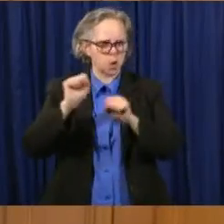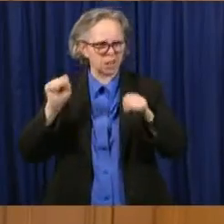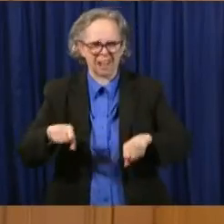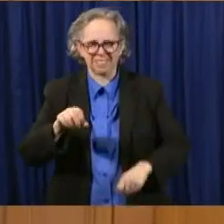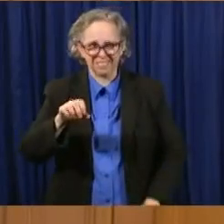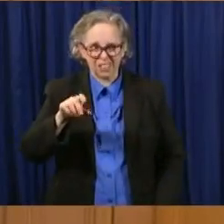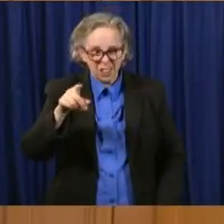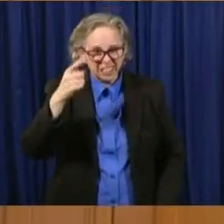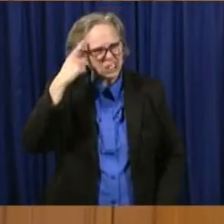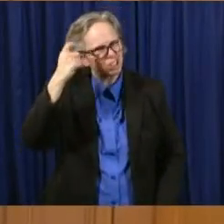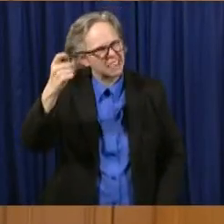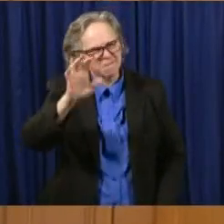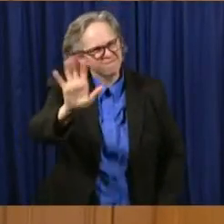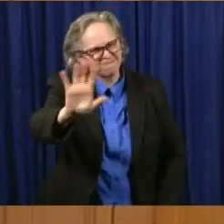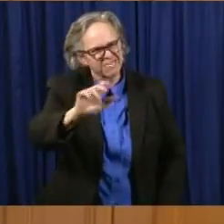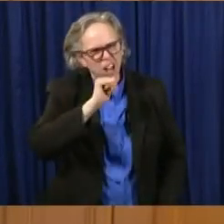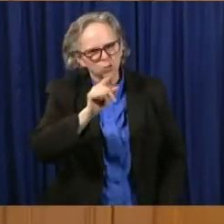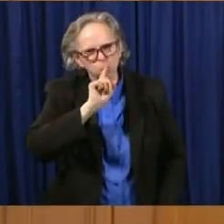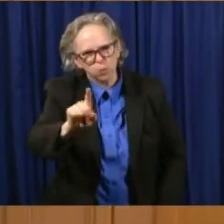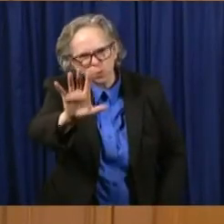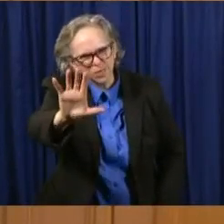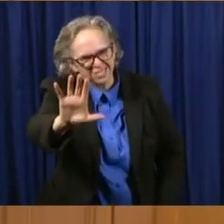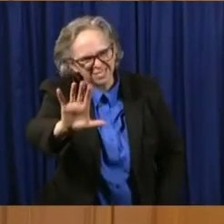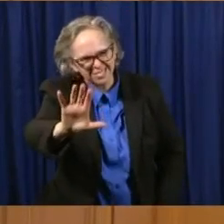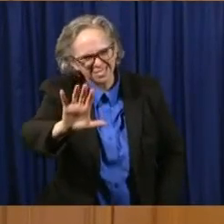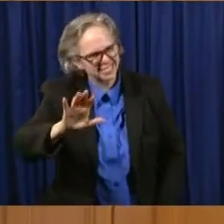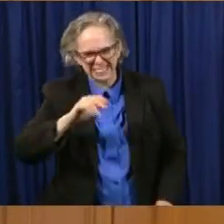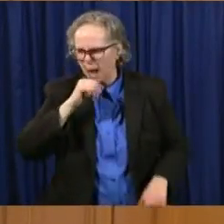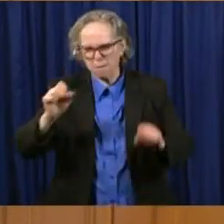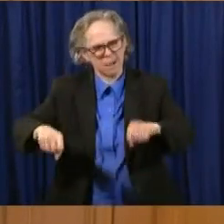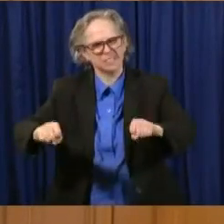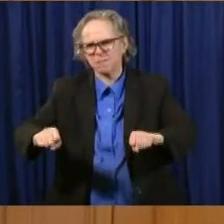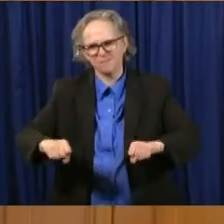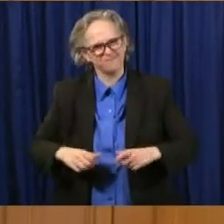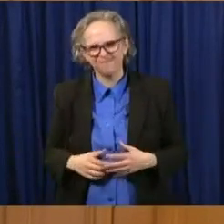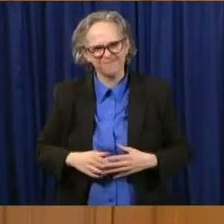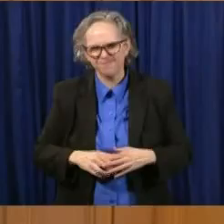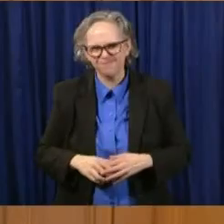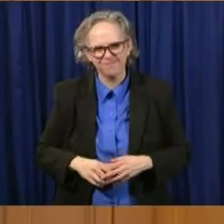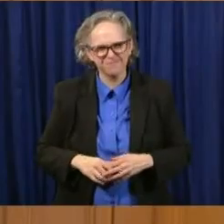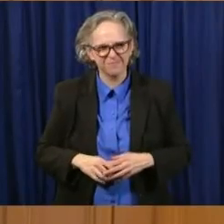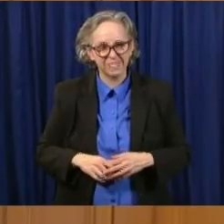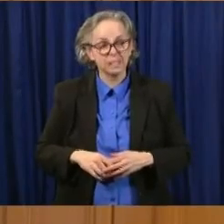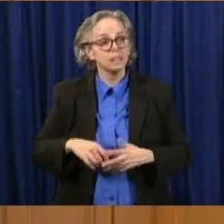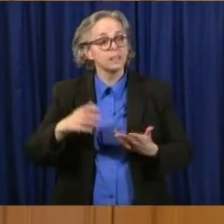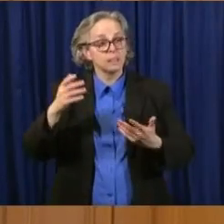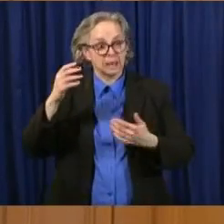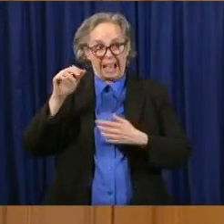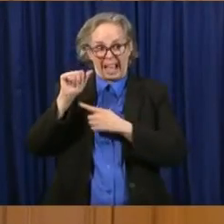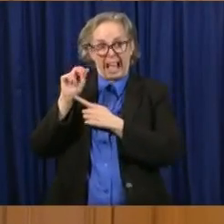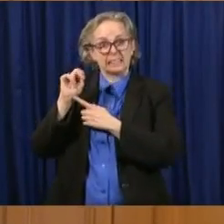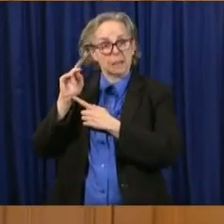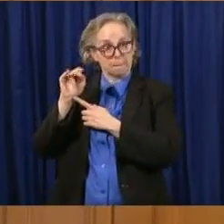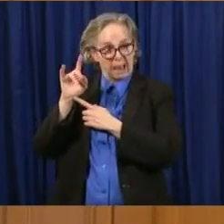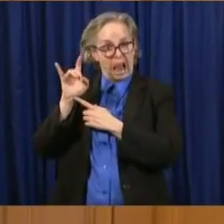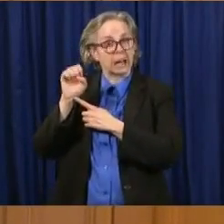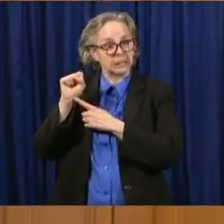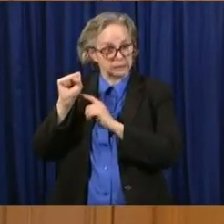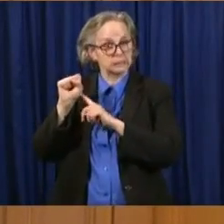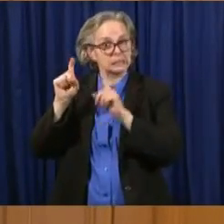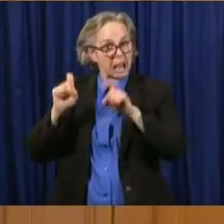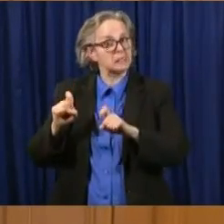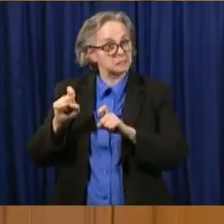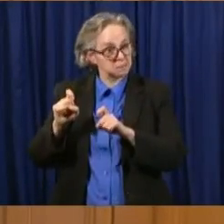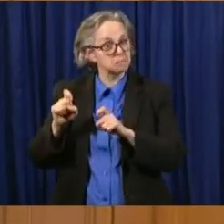don't yet have the research that really is sound on that yet. Some of these antibody tests are, they don't tell you how much